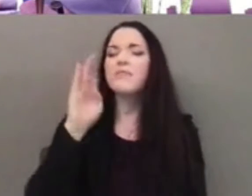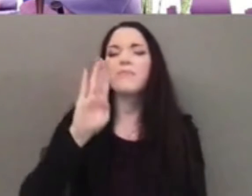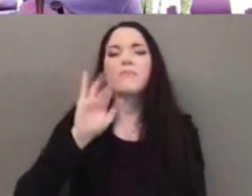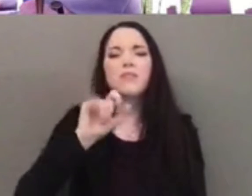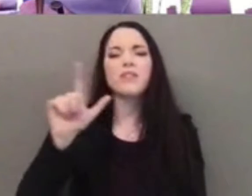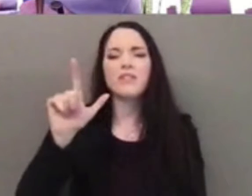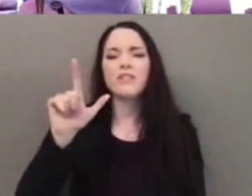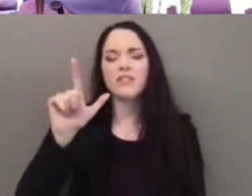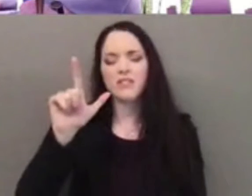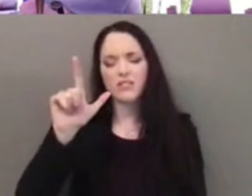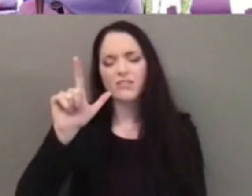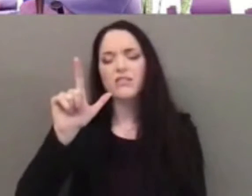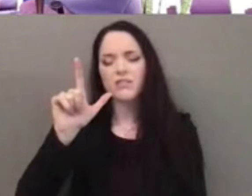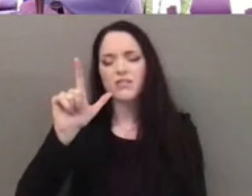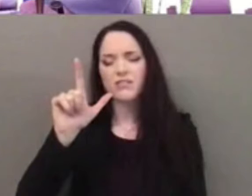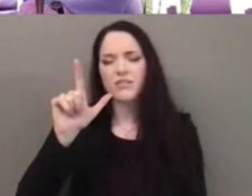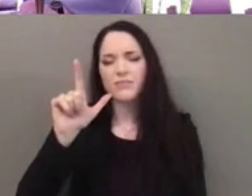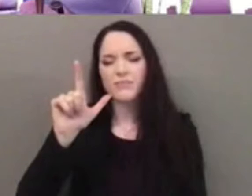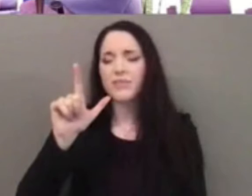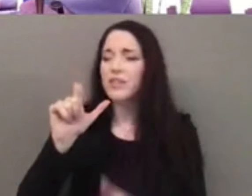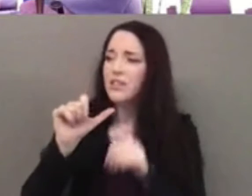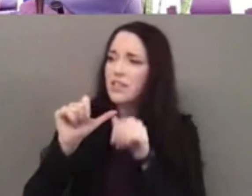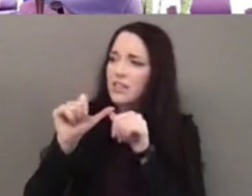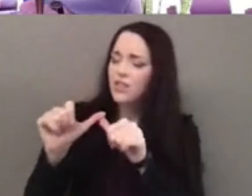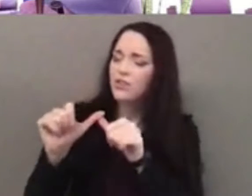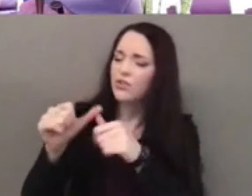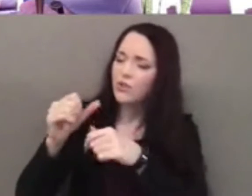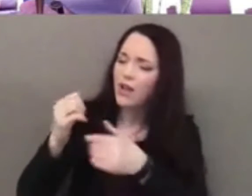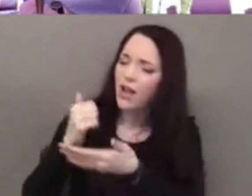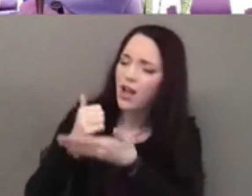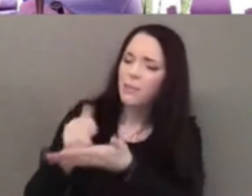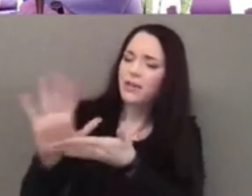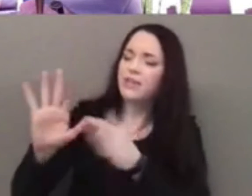Continue to be with his family as they grieve.